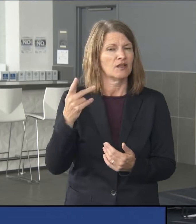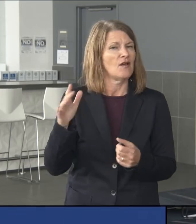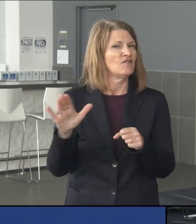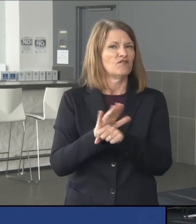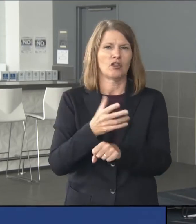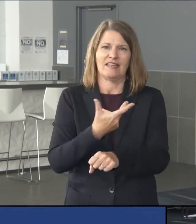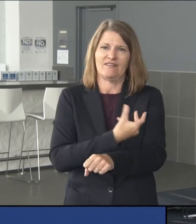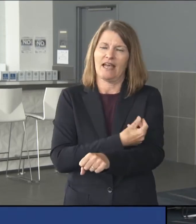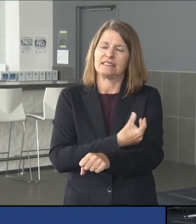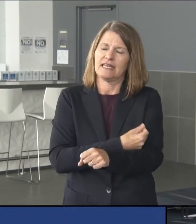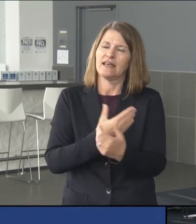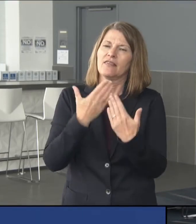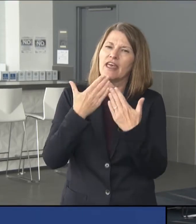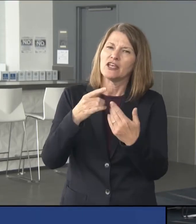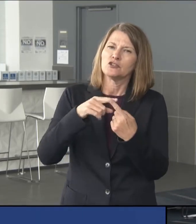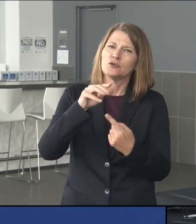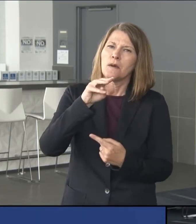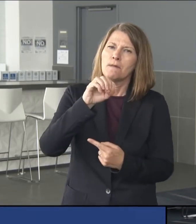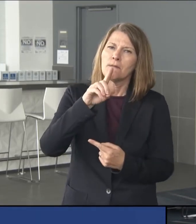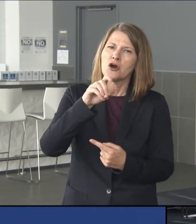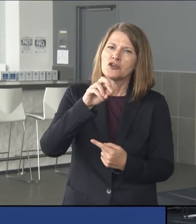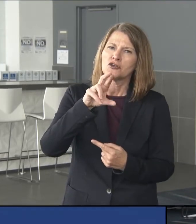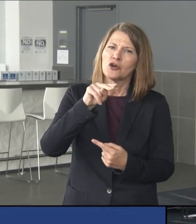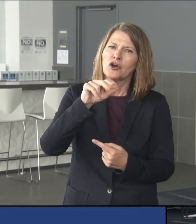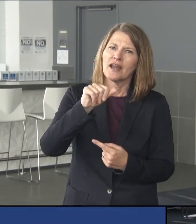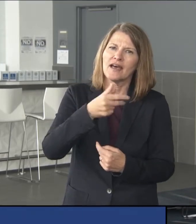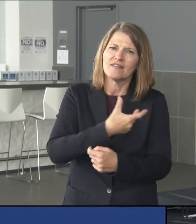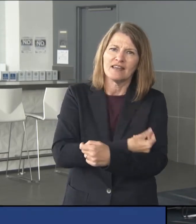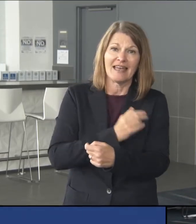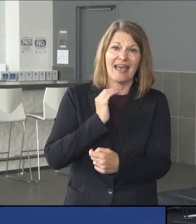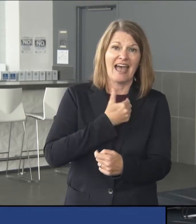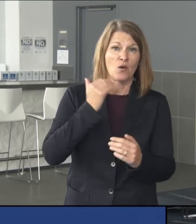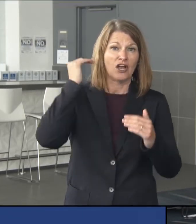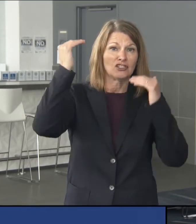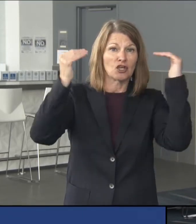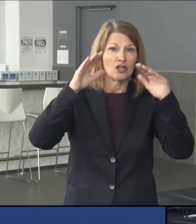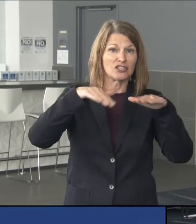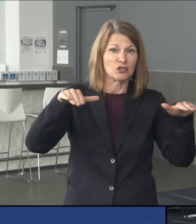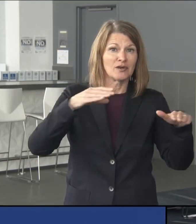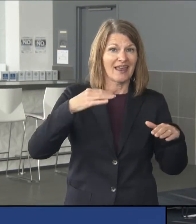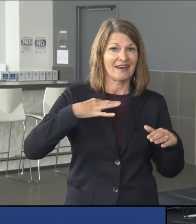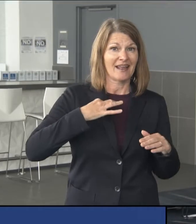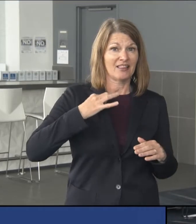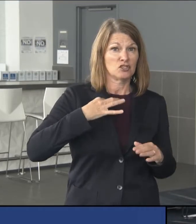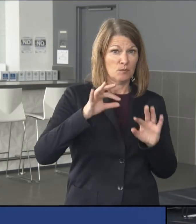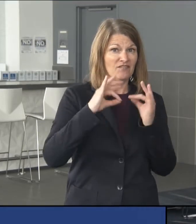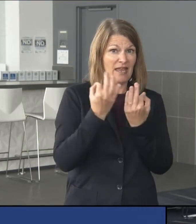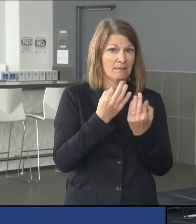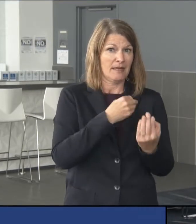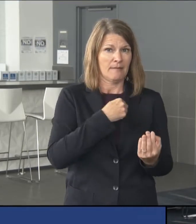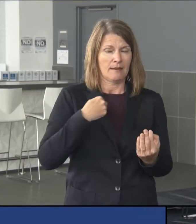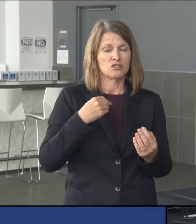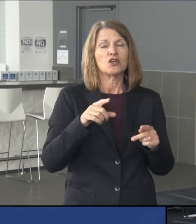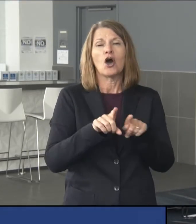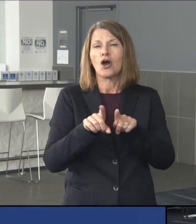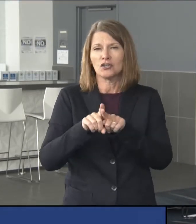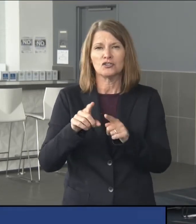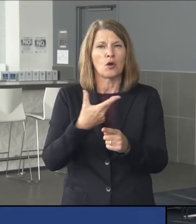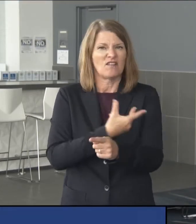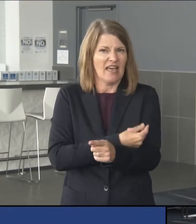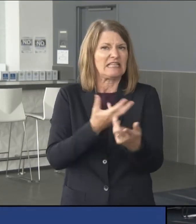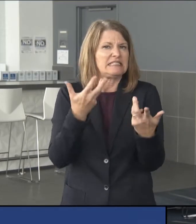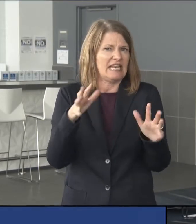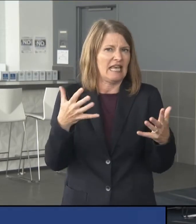thanks to the Moderna vaccine. Our adult children and eligible family members have also been vaccinated,